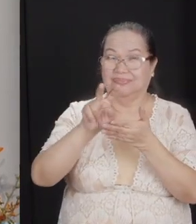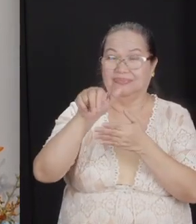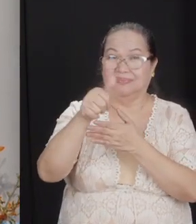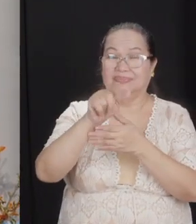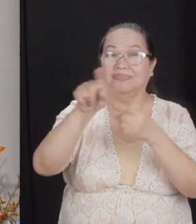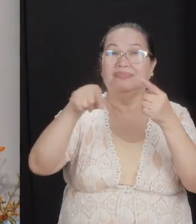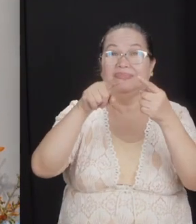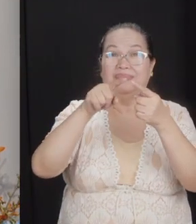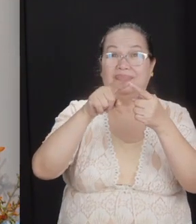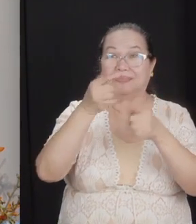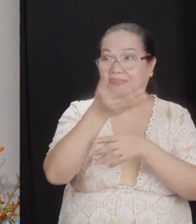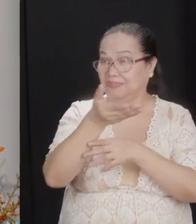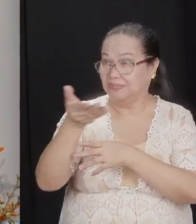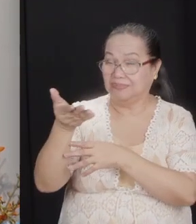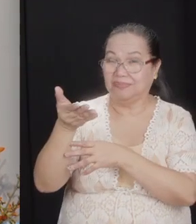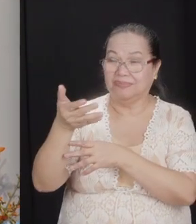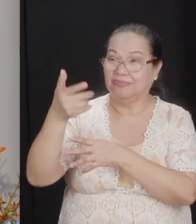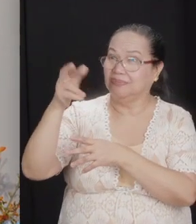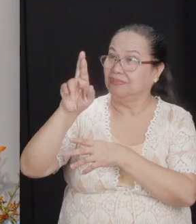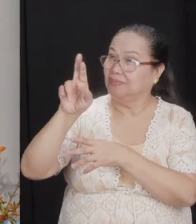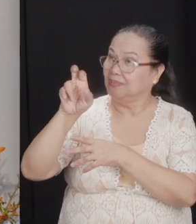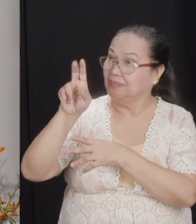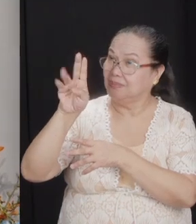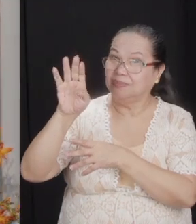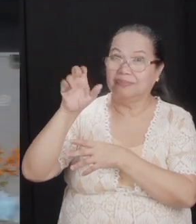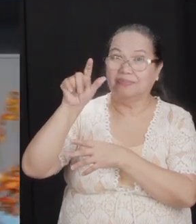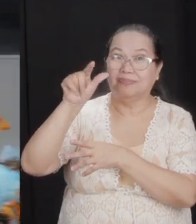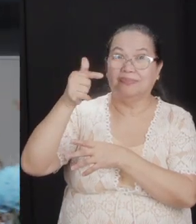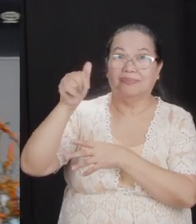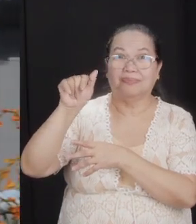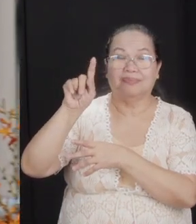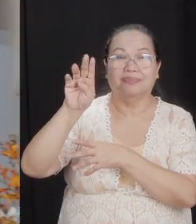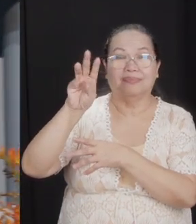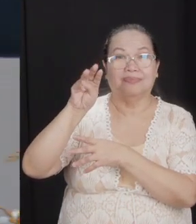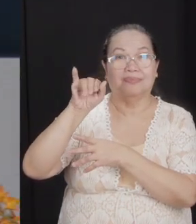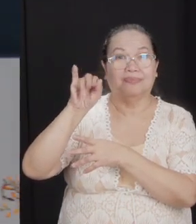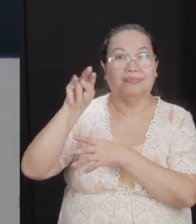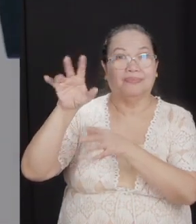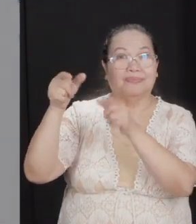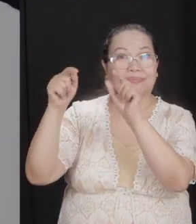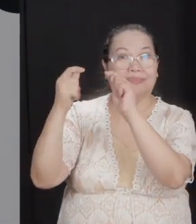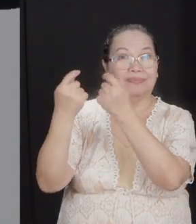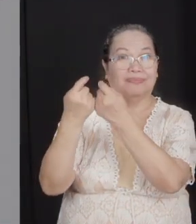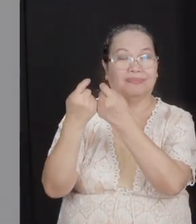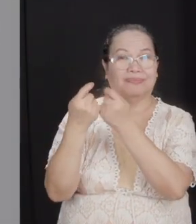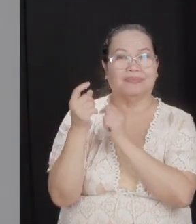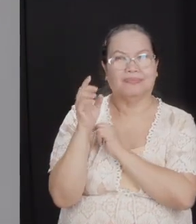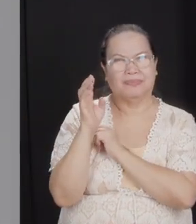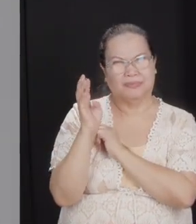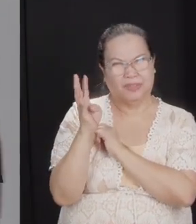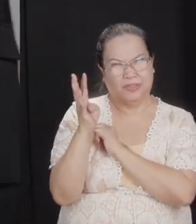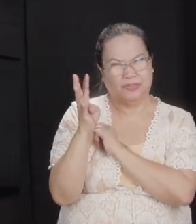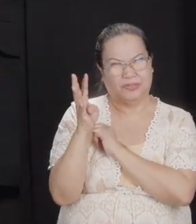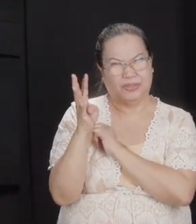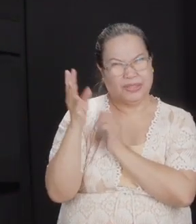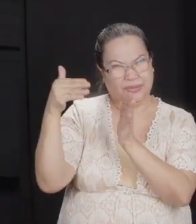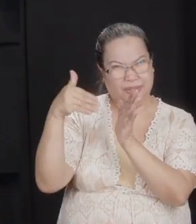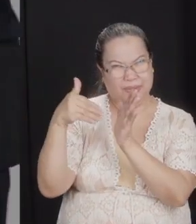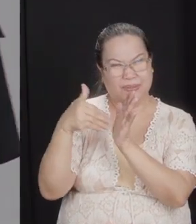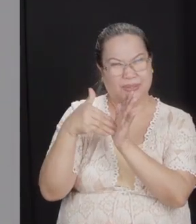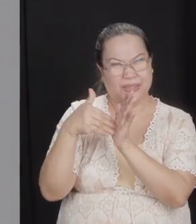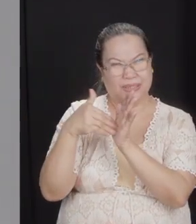they, that's Reuben, God, and Manasseh. Imagine this. About 40,000 elite warriors.